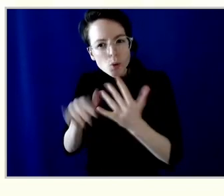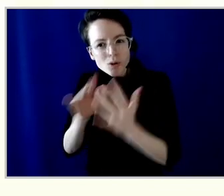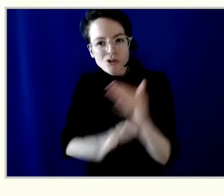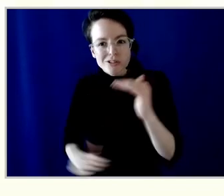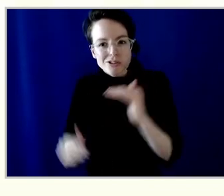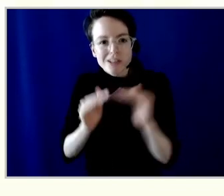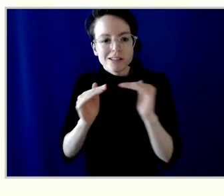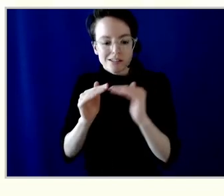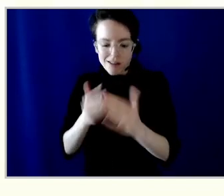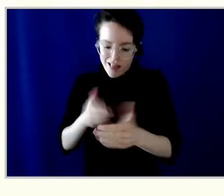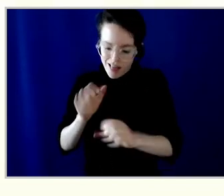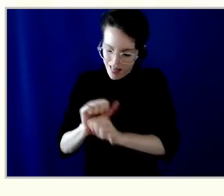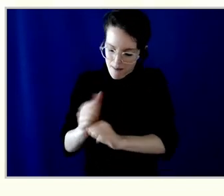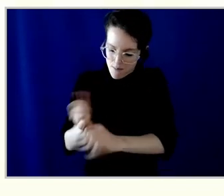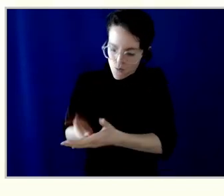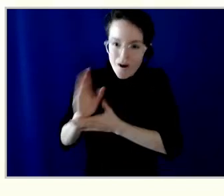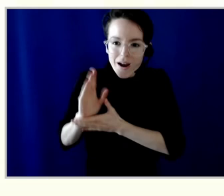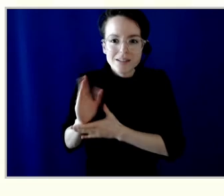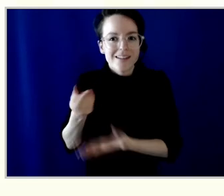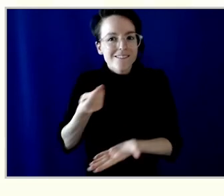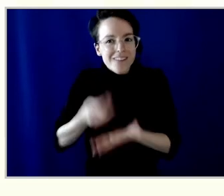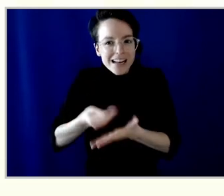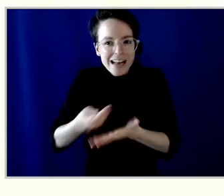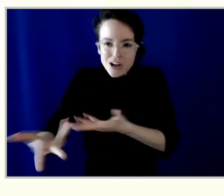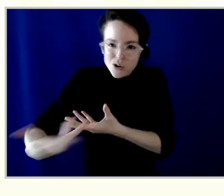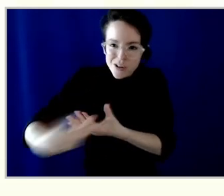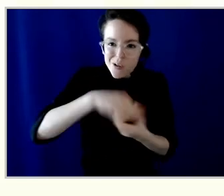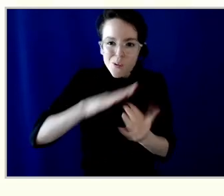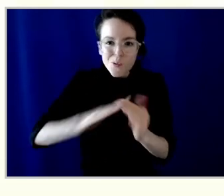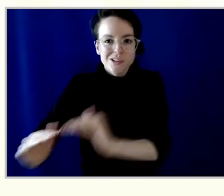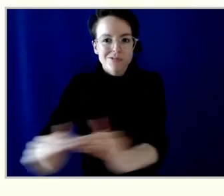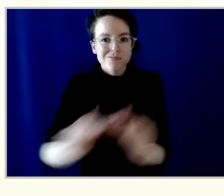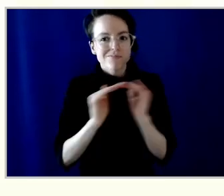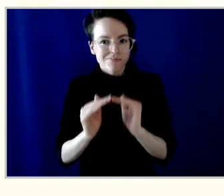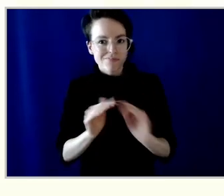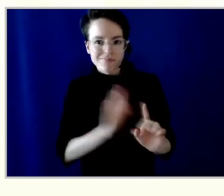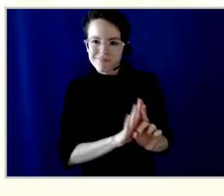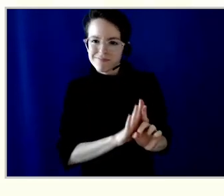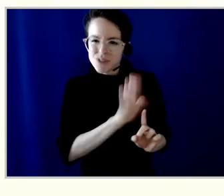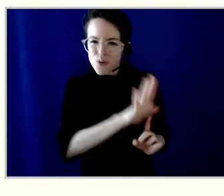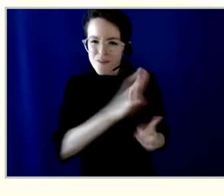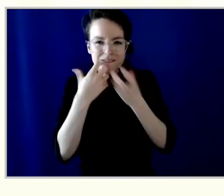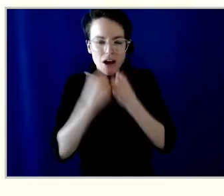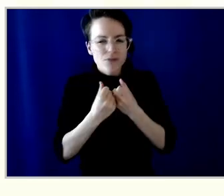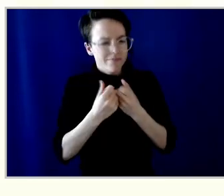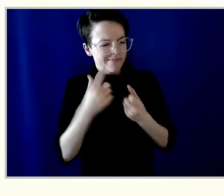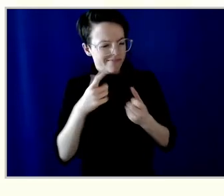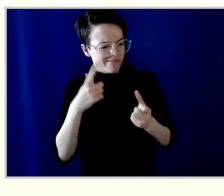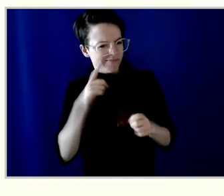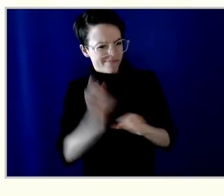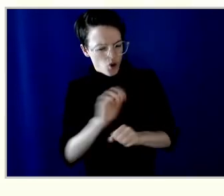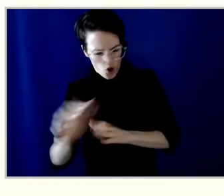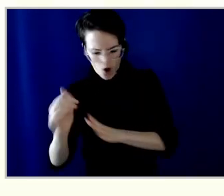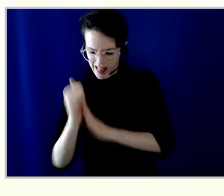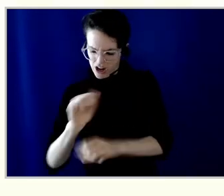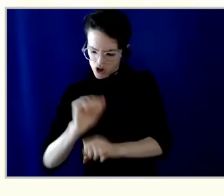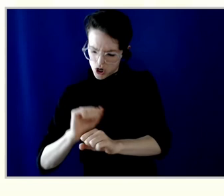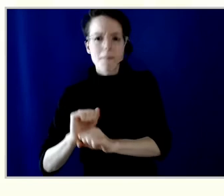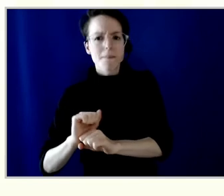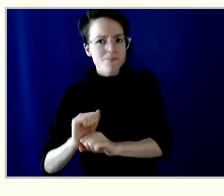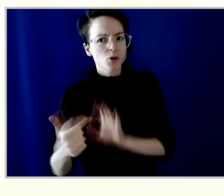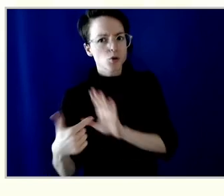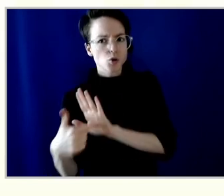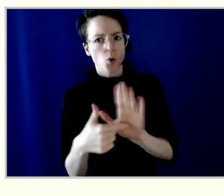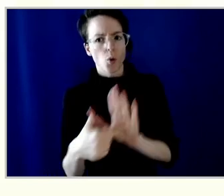financial inclusion, and equality into her leadership. She always served with strength, commitment, and proven